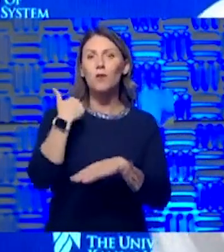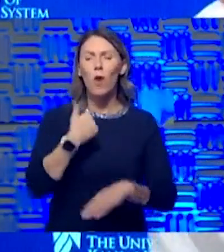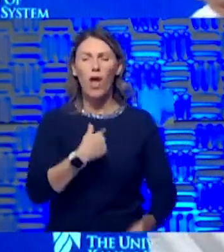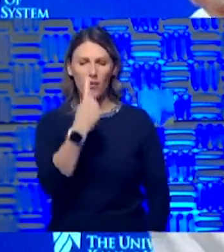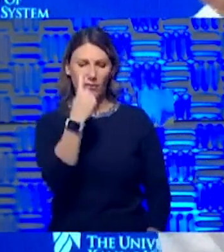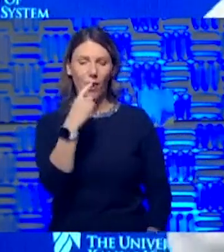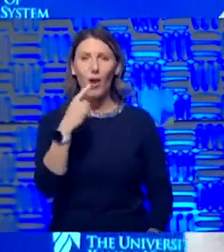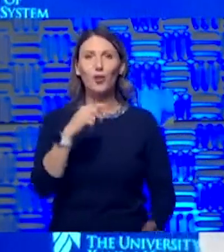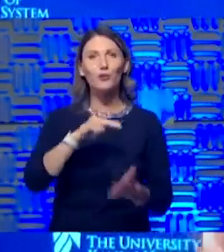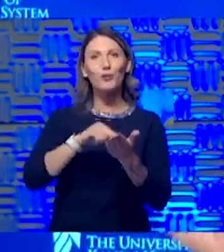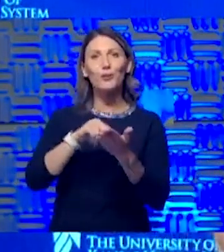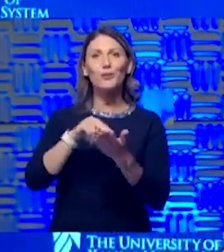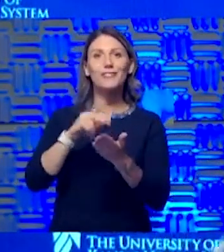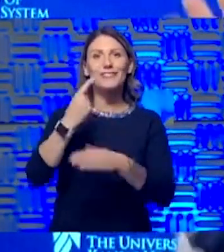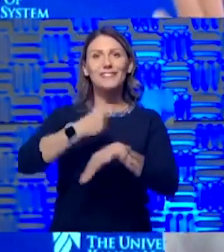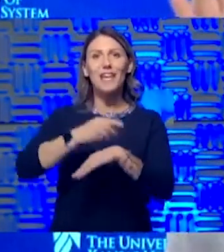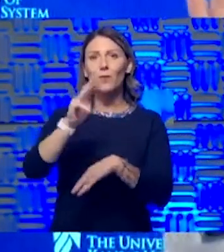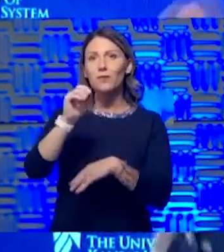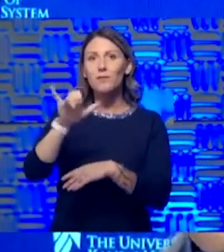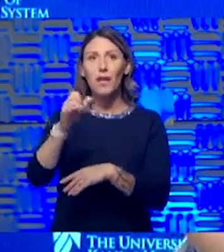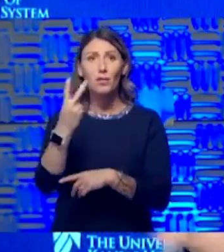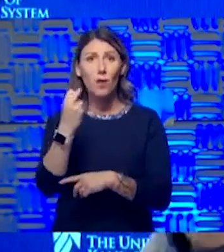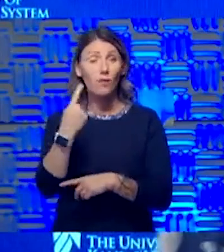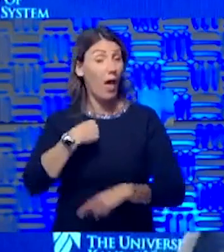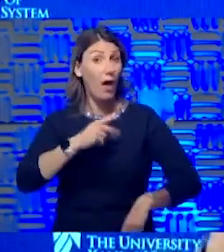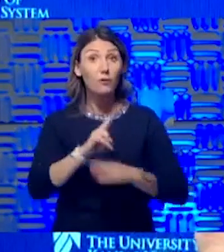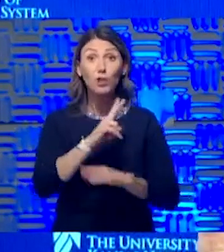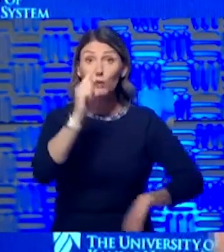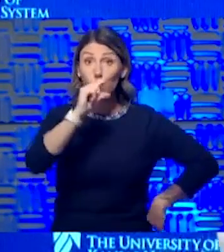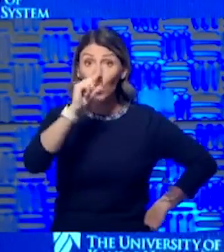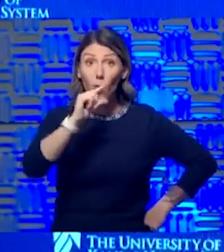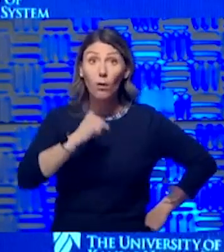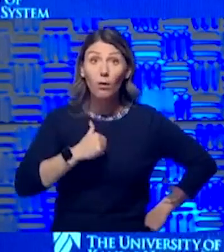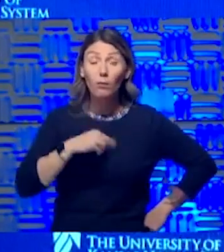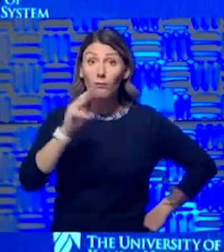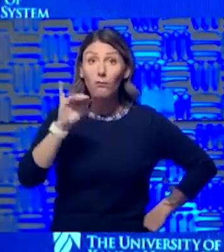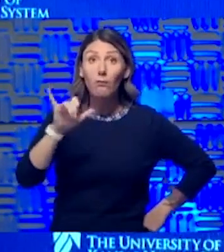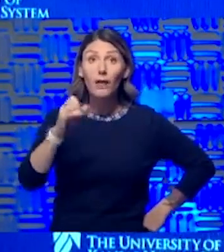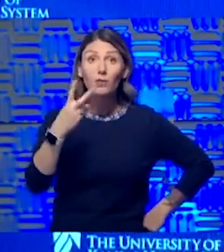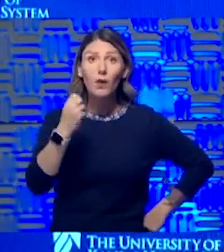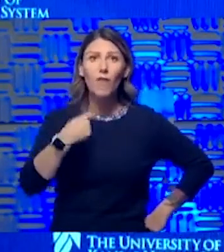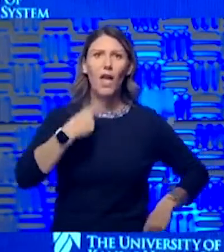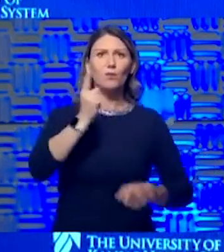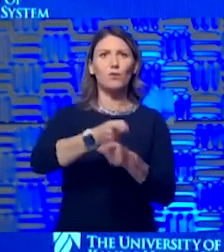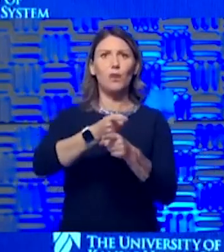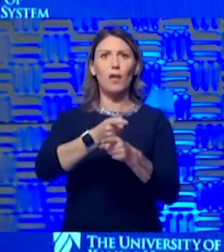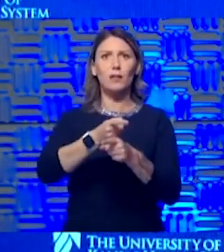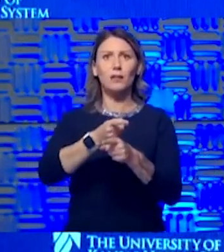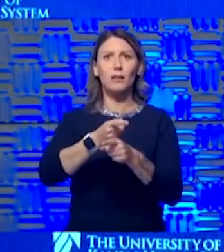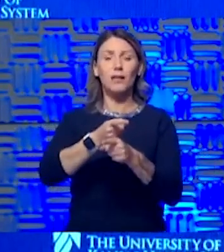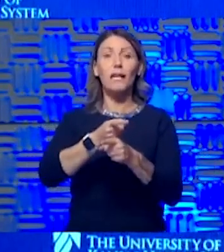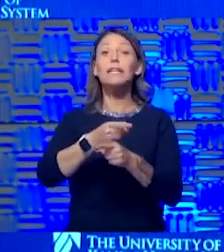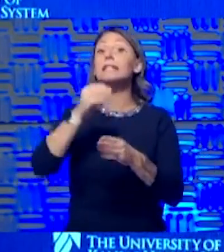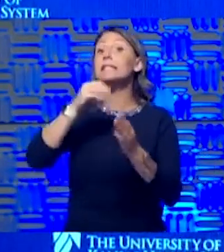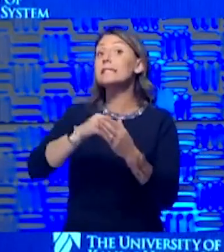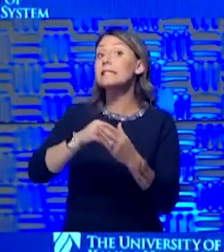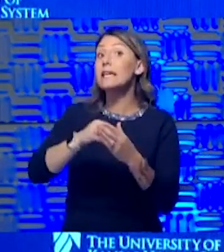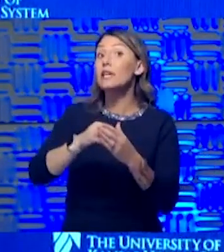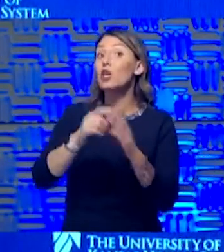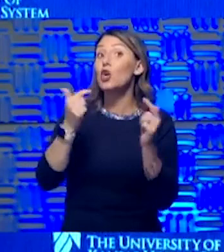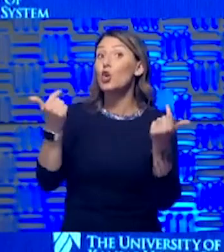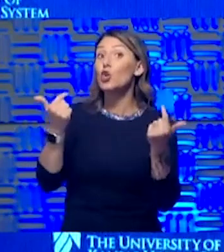May 12th. And I Googled it and it said May 12th. I was right. It's in Great Britain that it's May 12th.